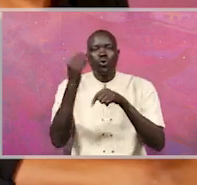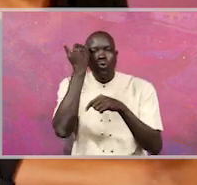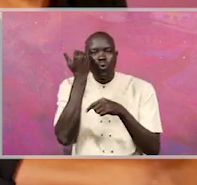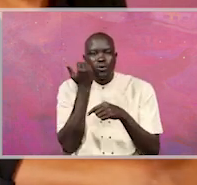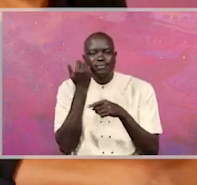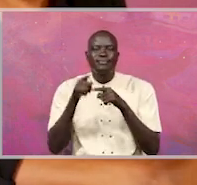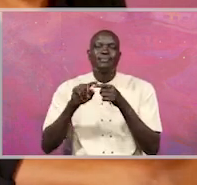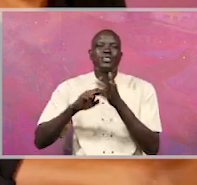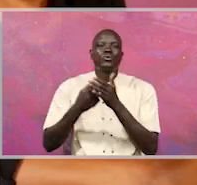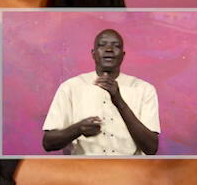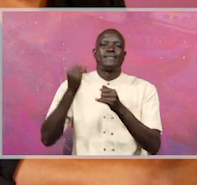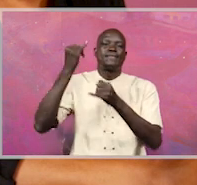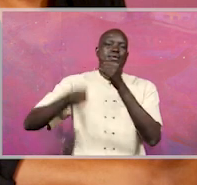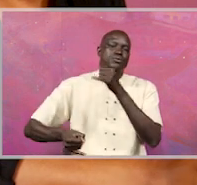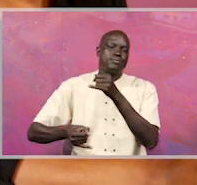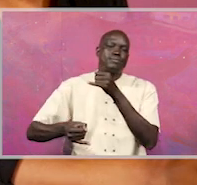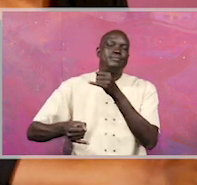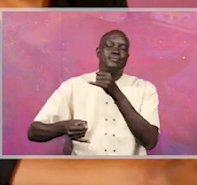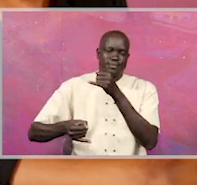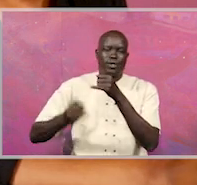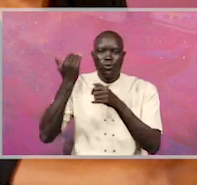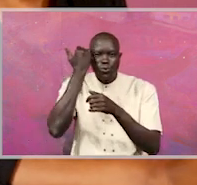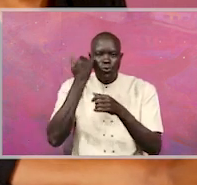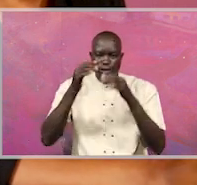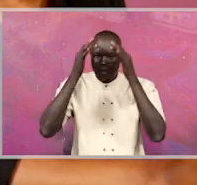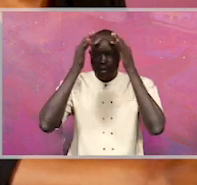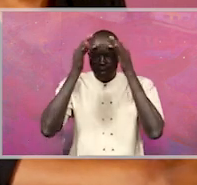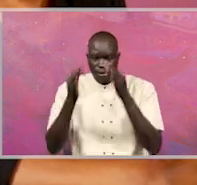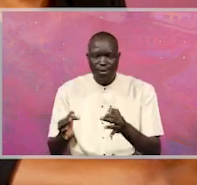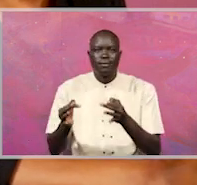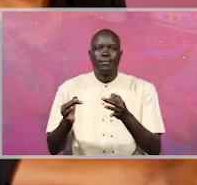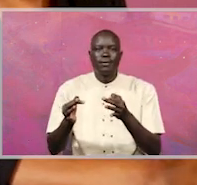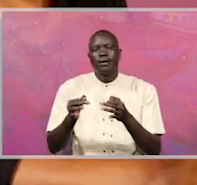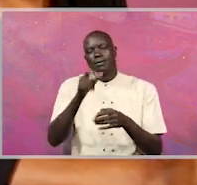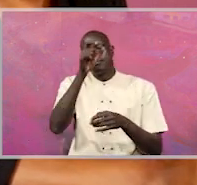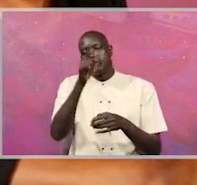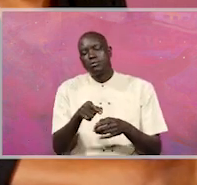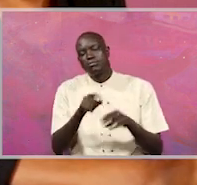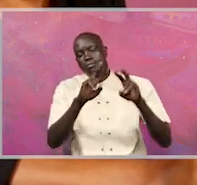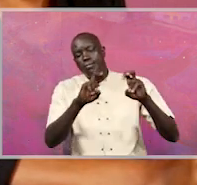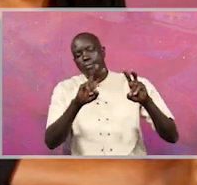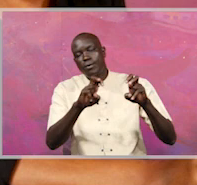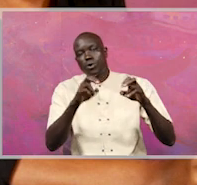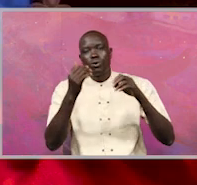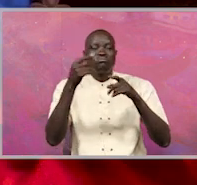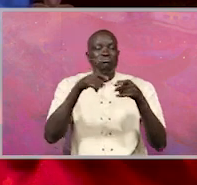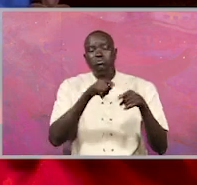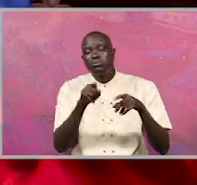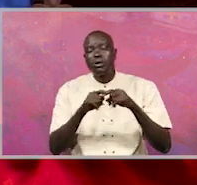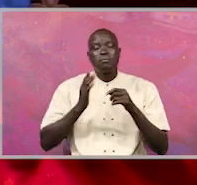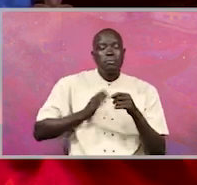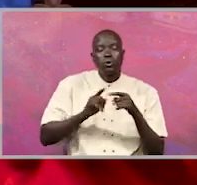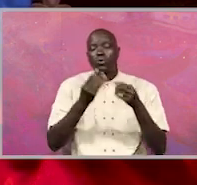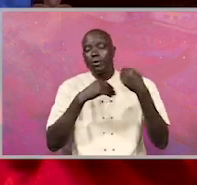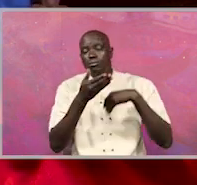final person to make a decision on whether somebody is corrupt or not. We are not involved in the markets